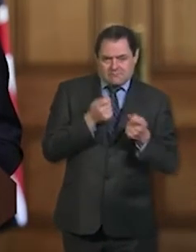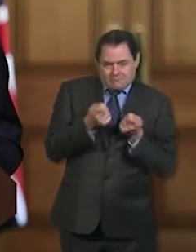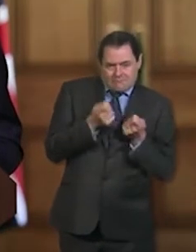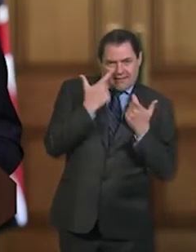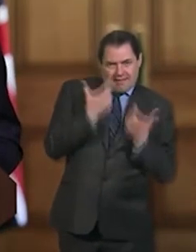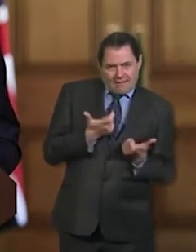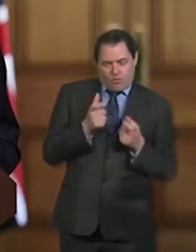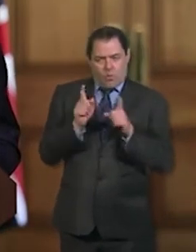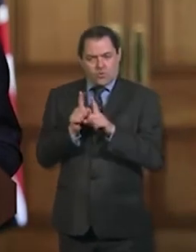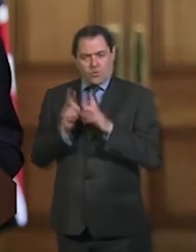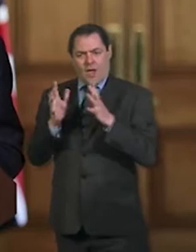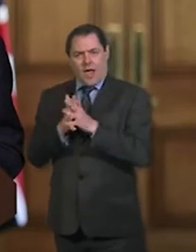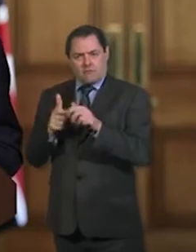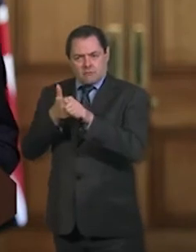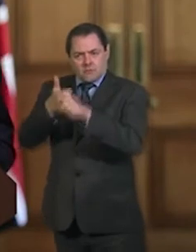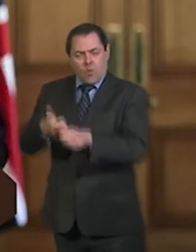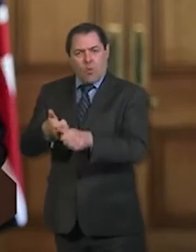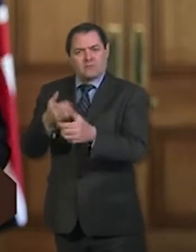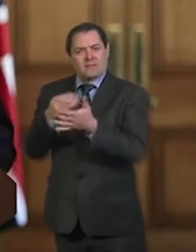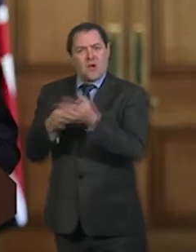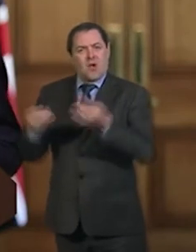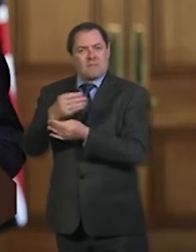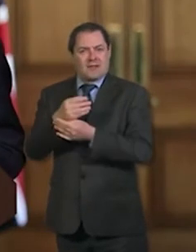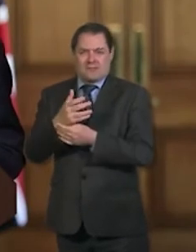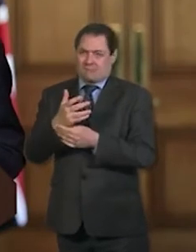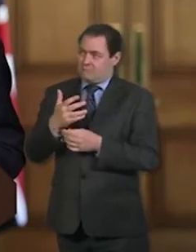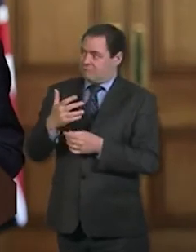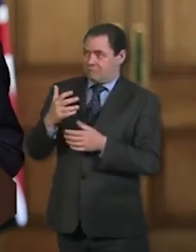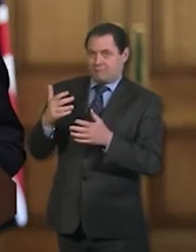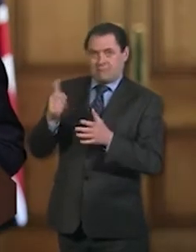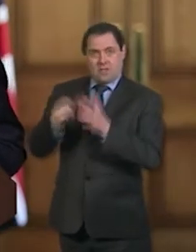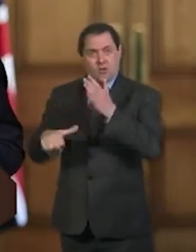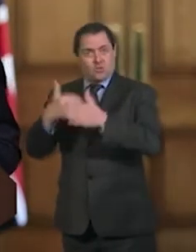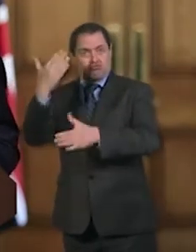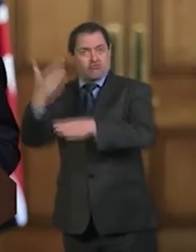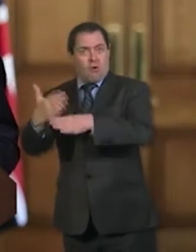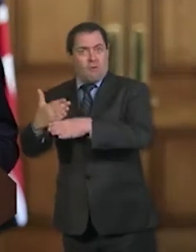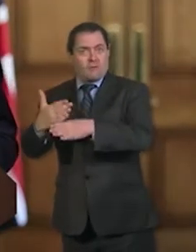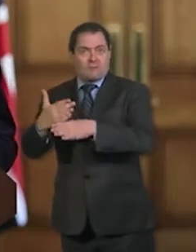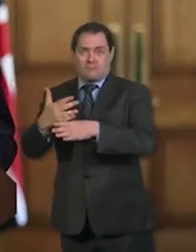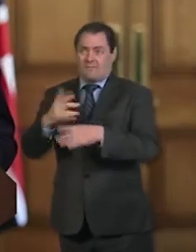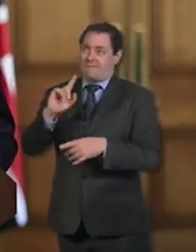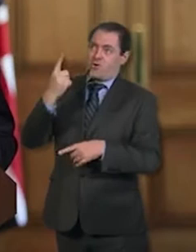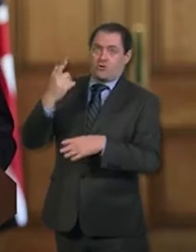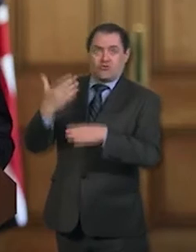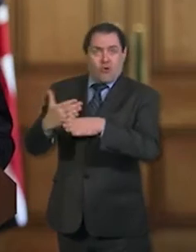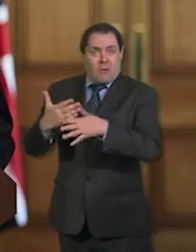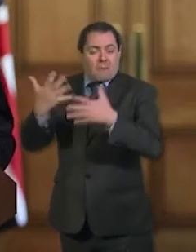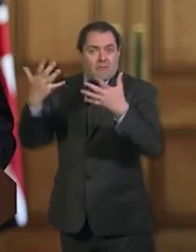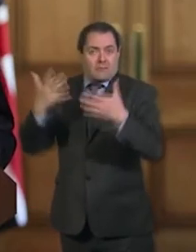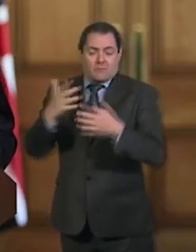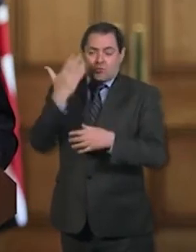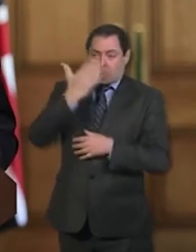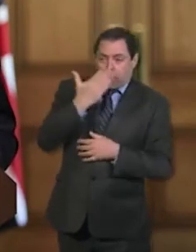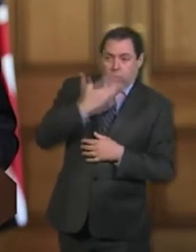starting out in their careers, as you've mentioned, school leavers and young people, but actually right across the board. The